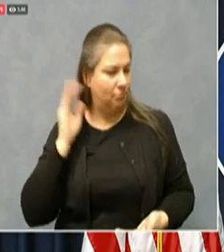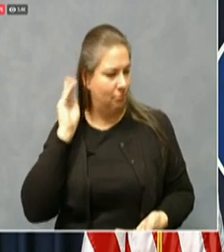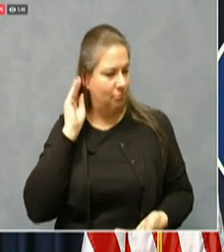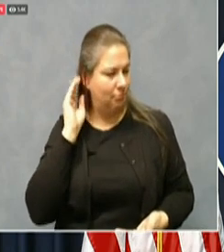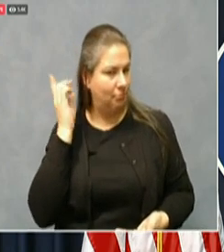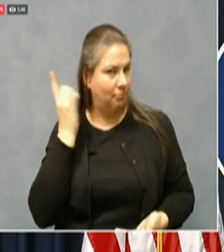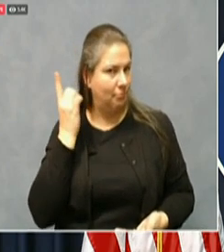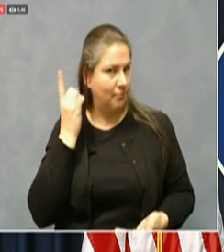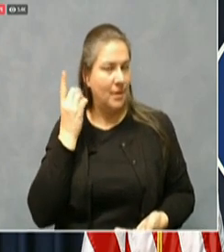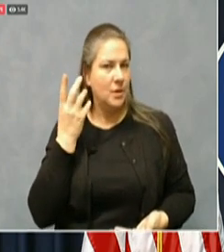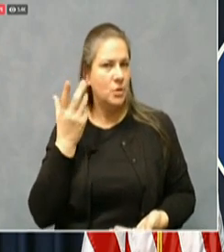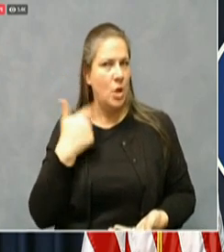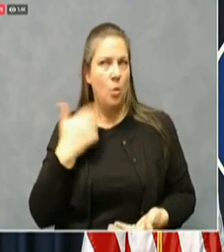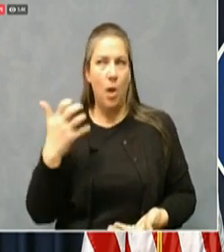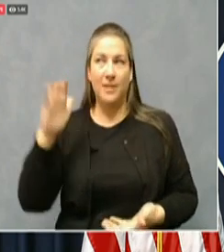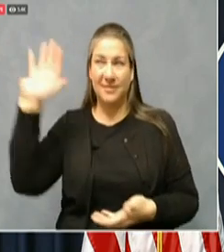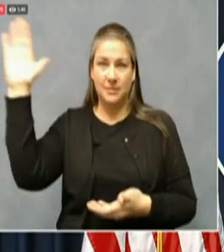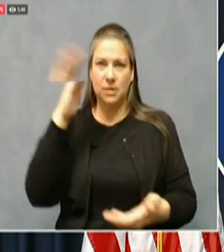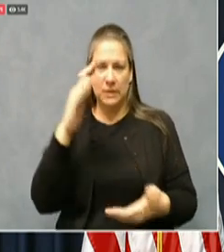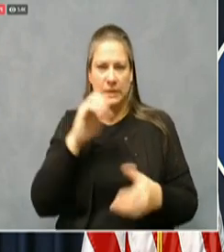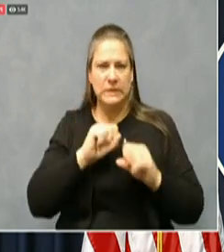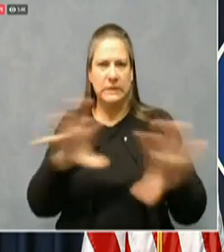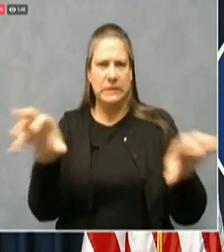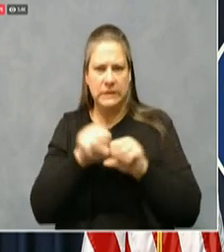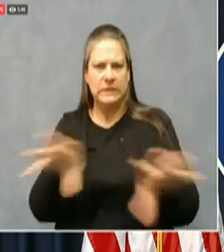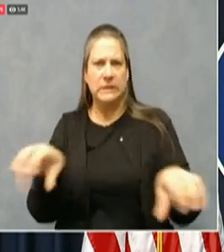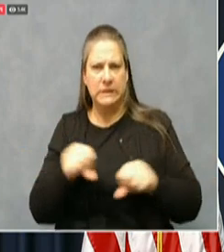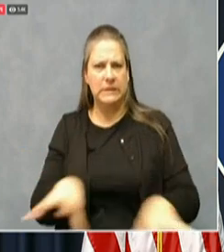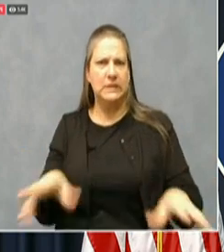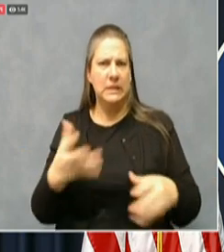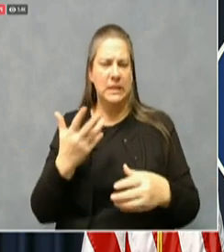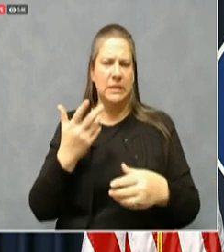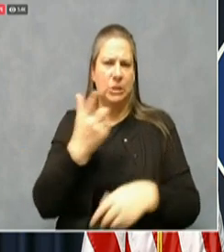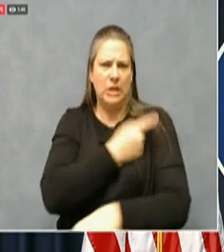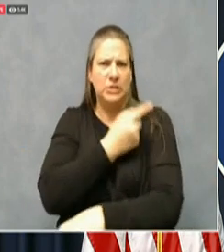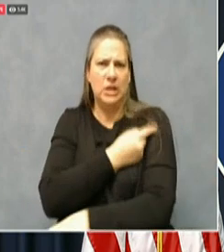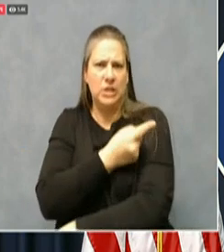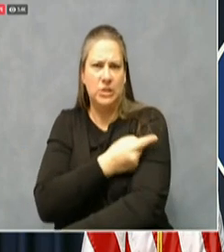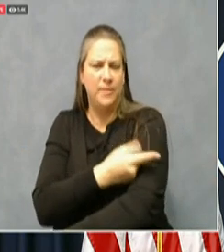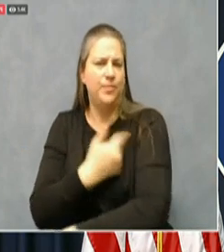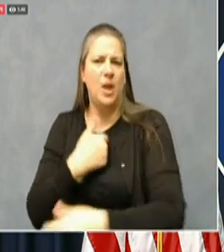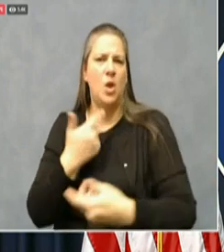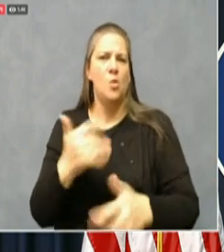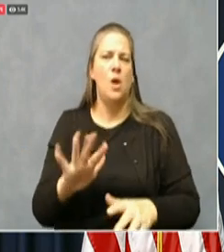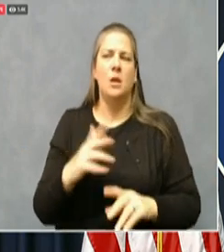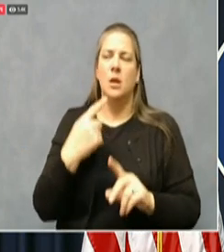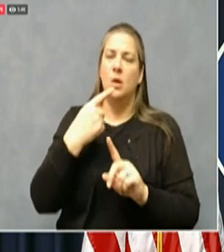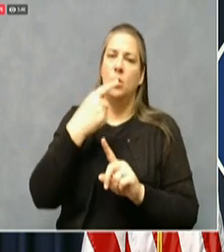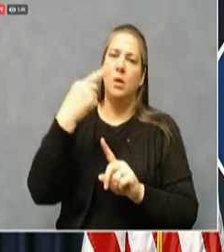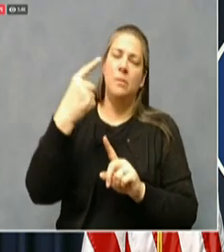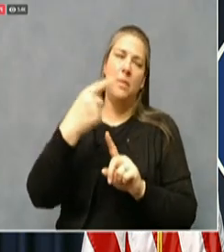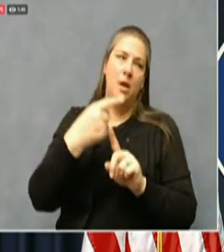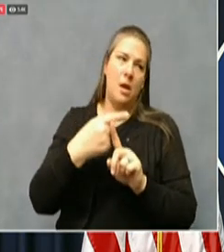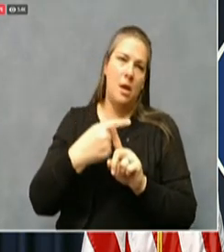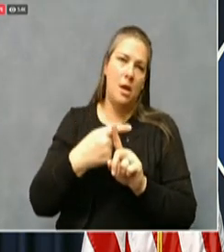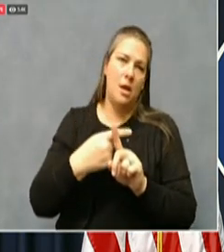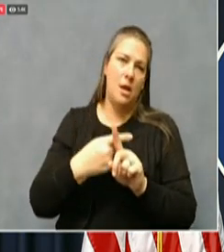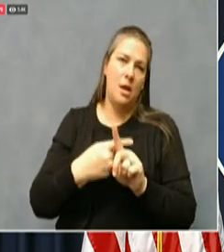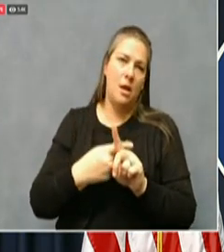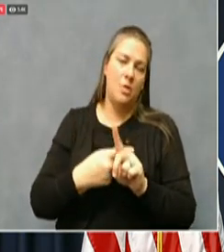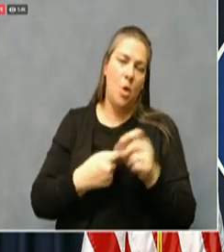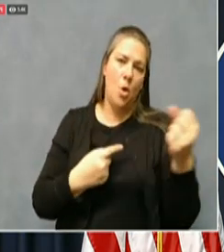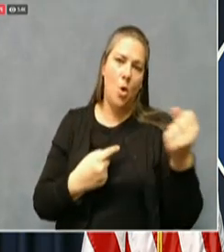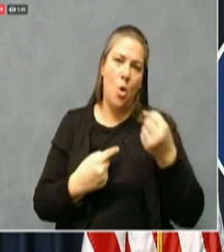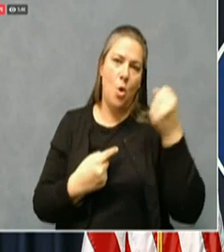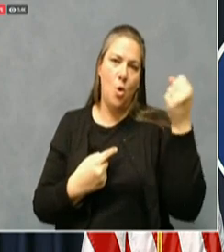So not wanting for another month to pass when we have some of this on hand, knowing that